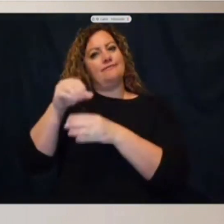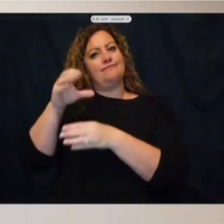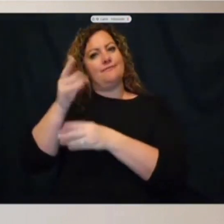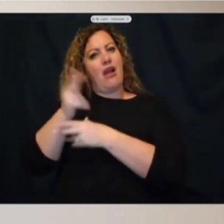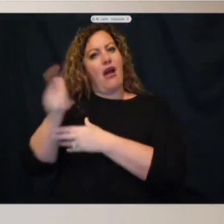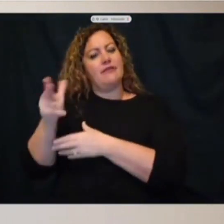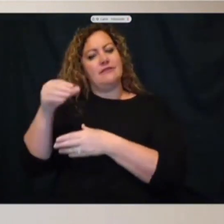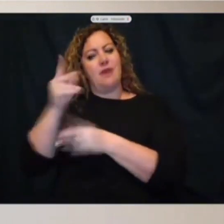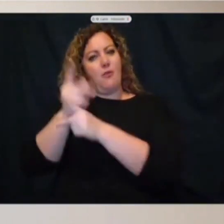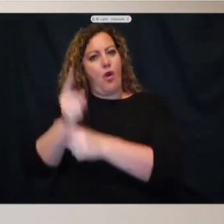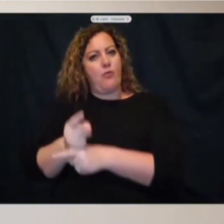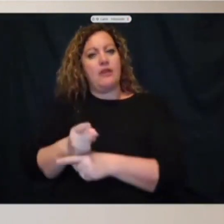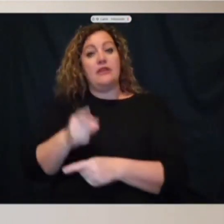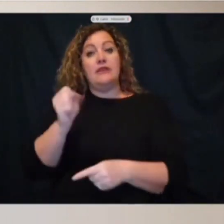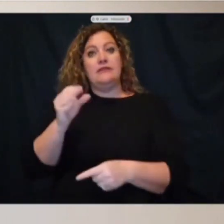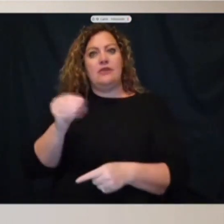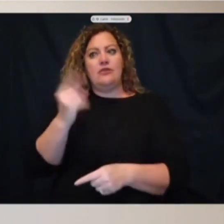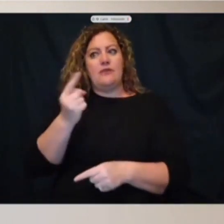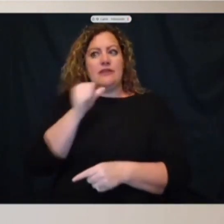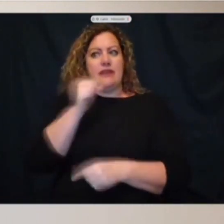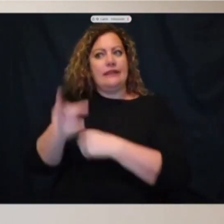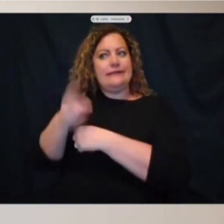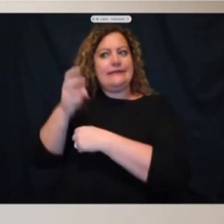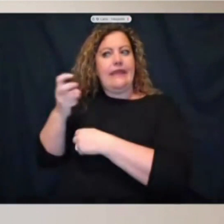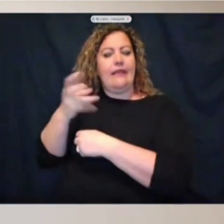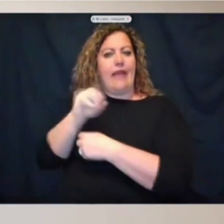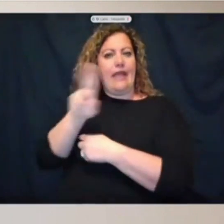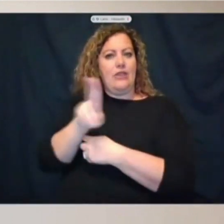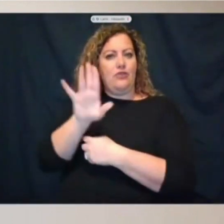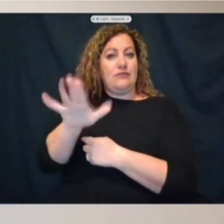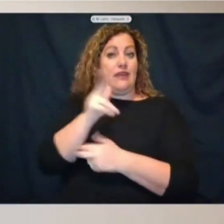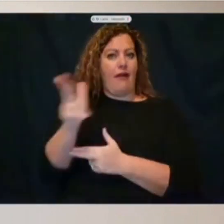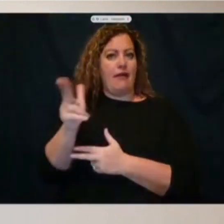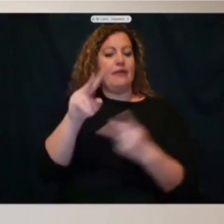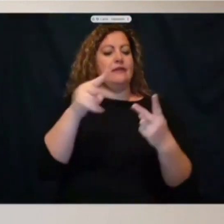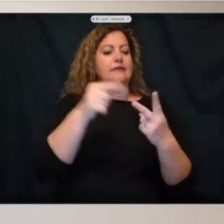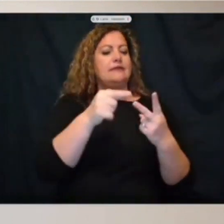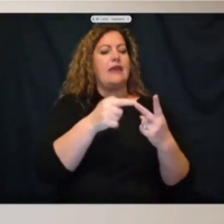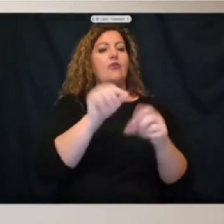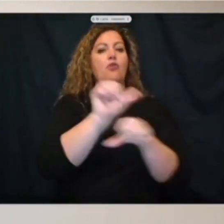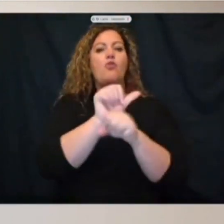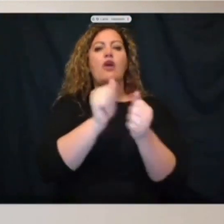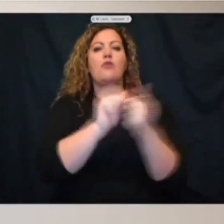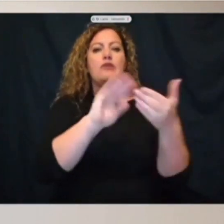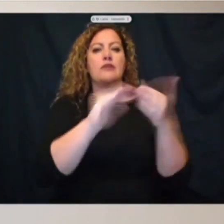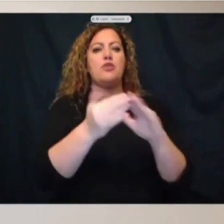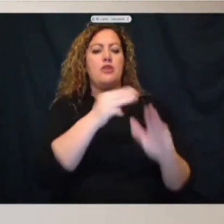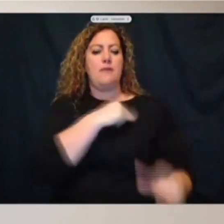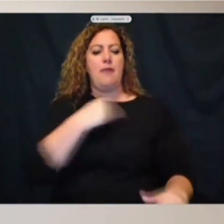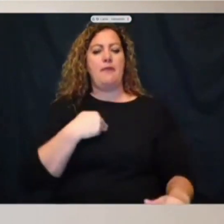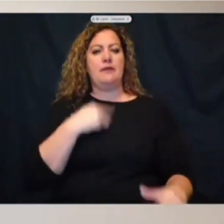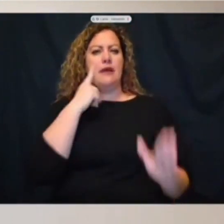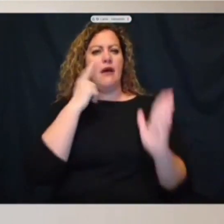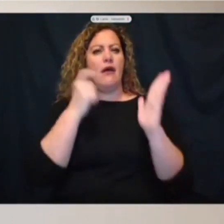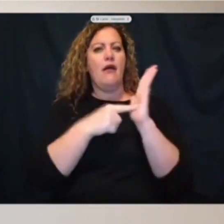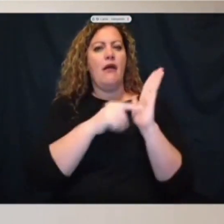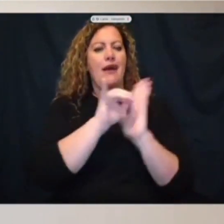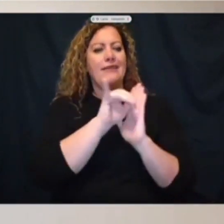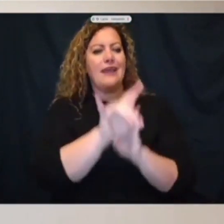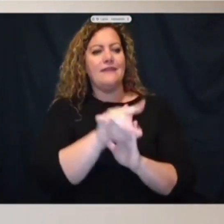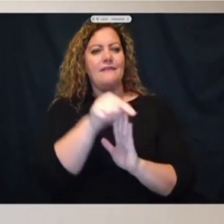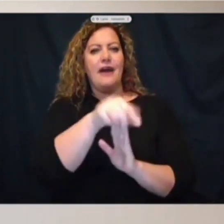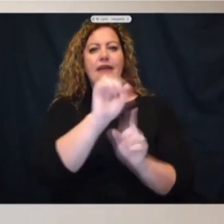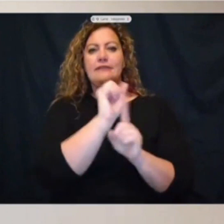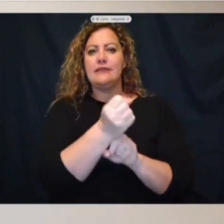of people who are going to use them. Second piece of that is to work with community members to identify situations where we have conflicts that are